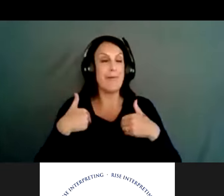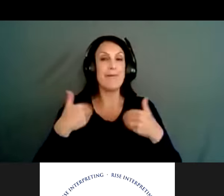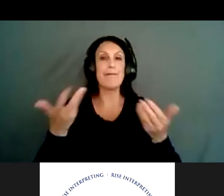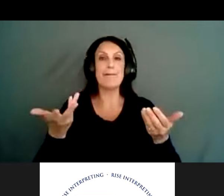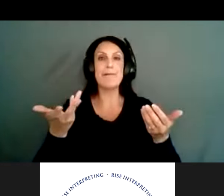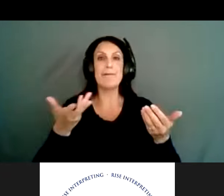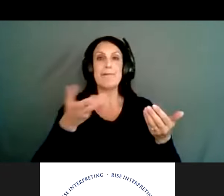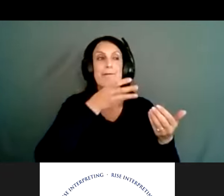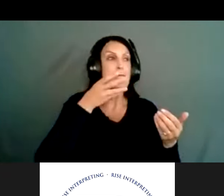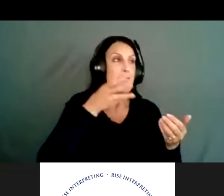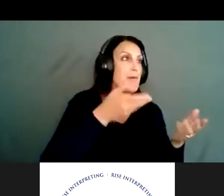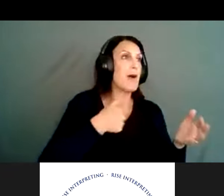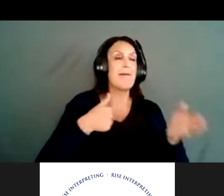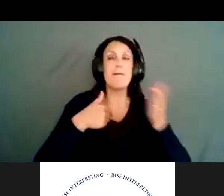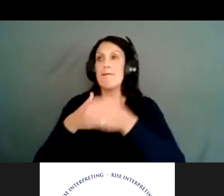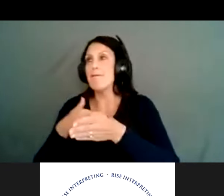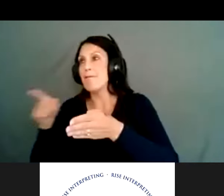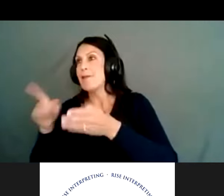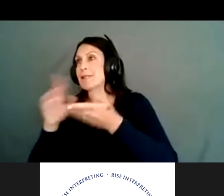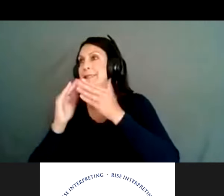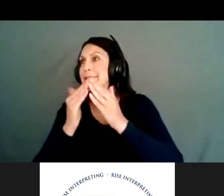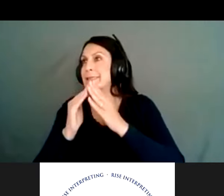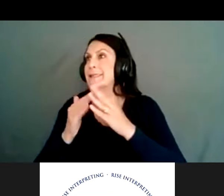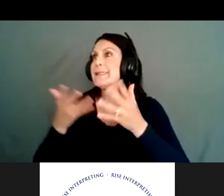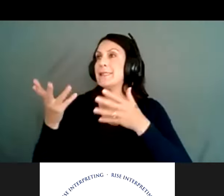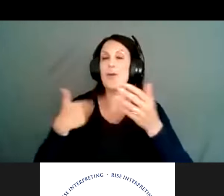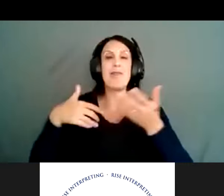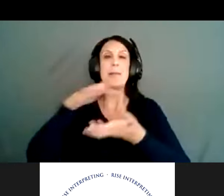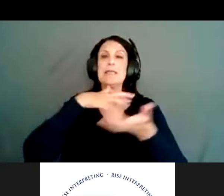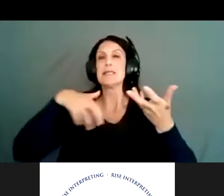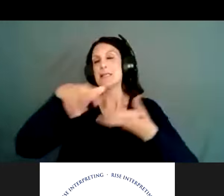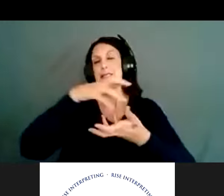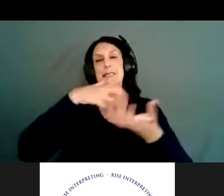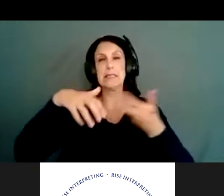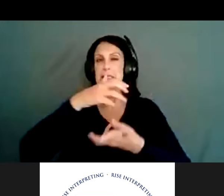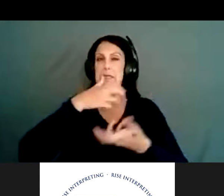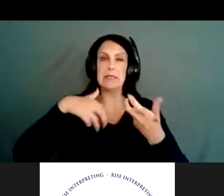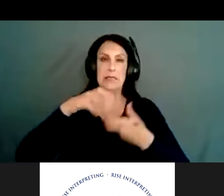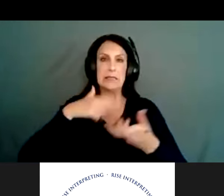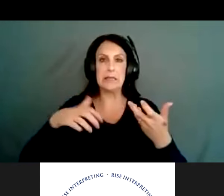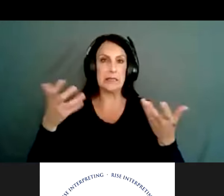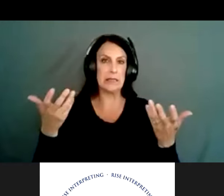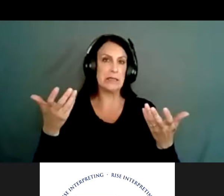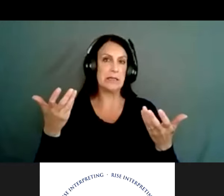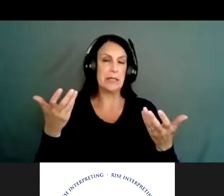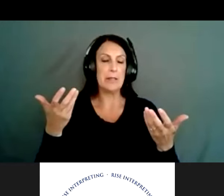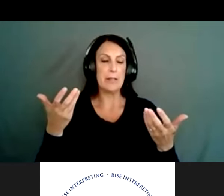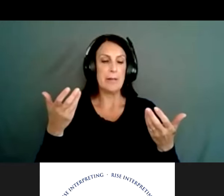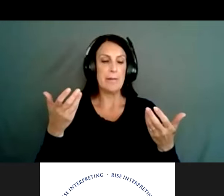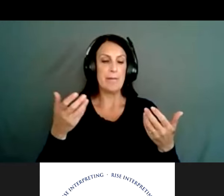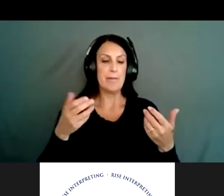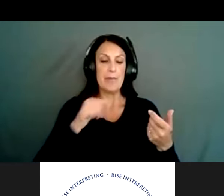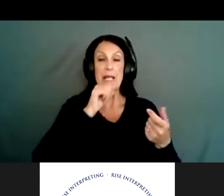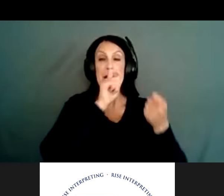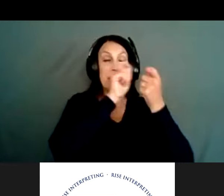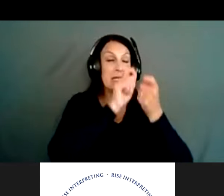portions as well. So even within a county, we have a mix of rural and urban. So not specifically,